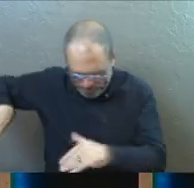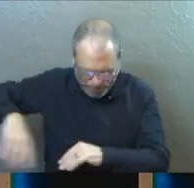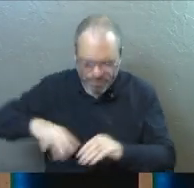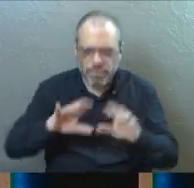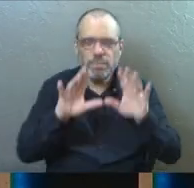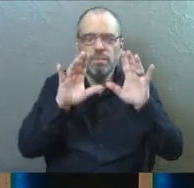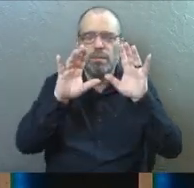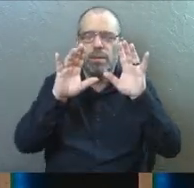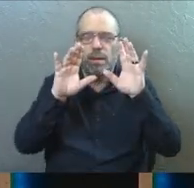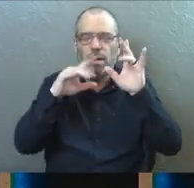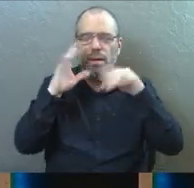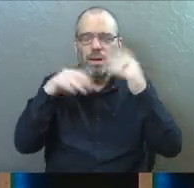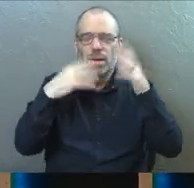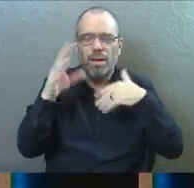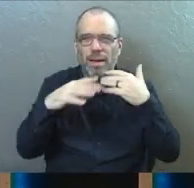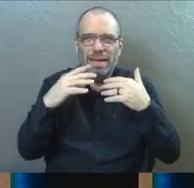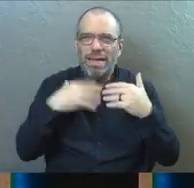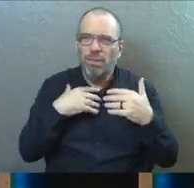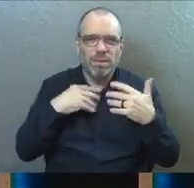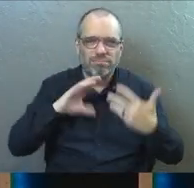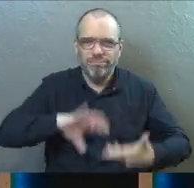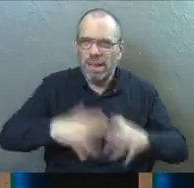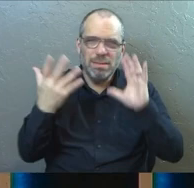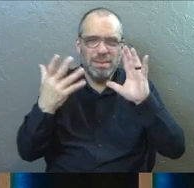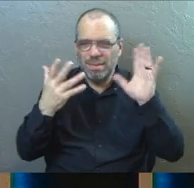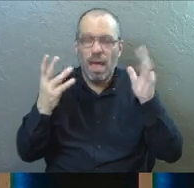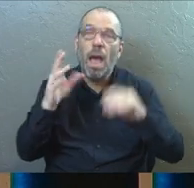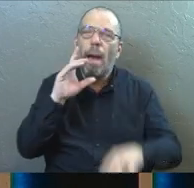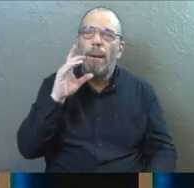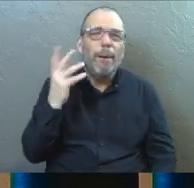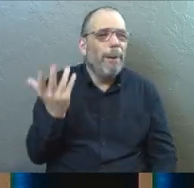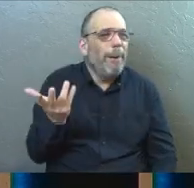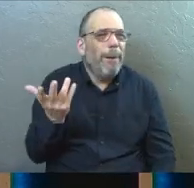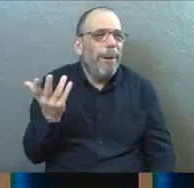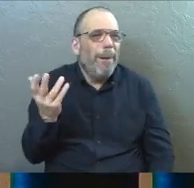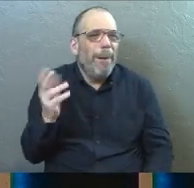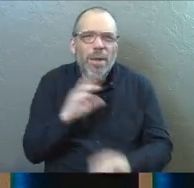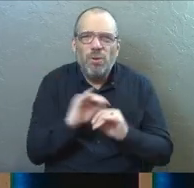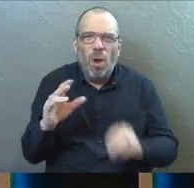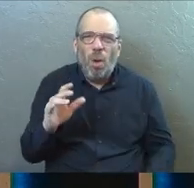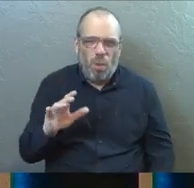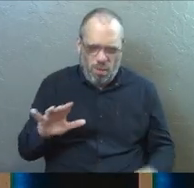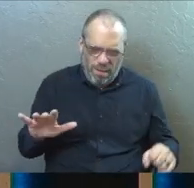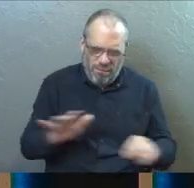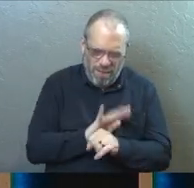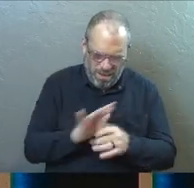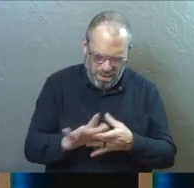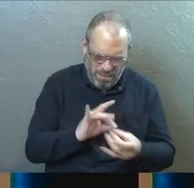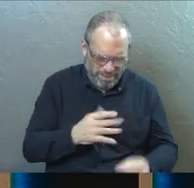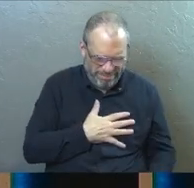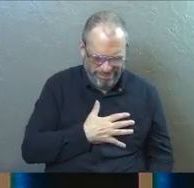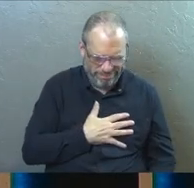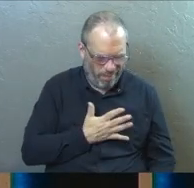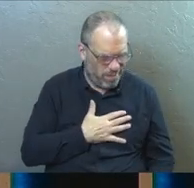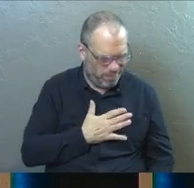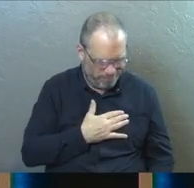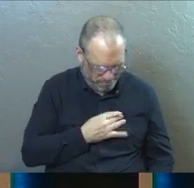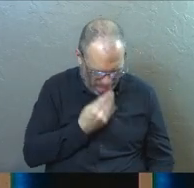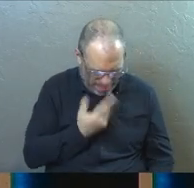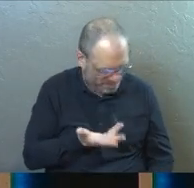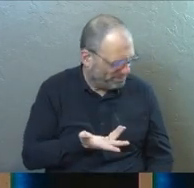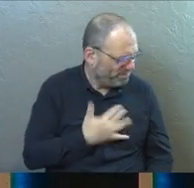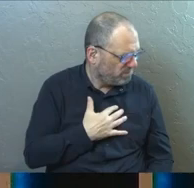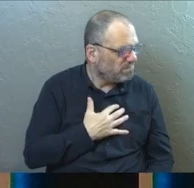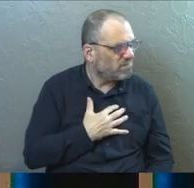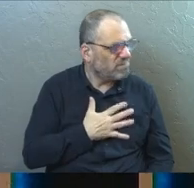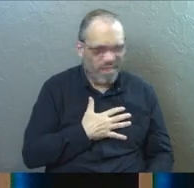it was messy. And, but there was no, there was no filling of the Holy Spirit in my life. There